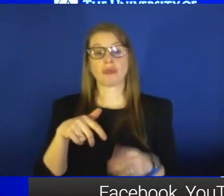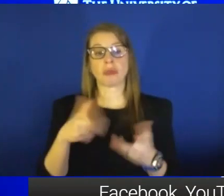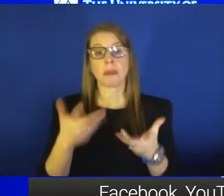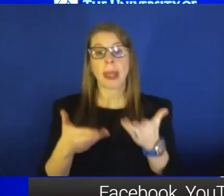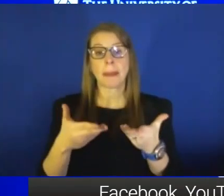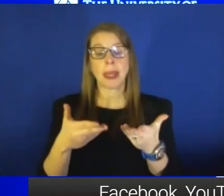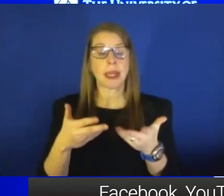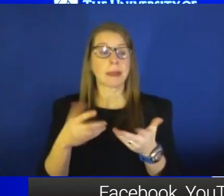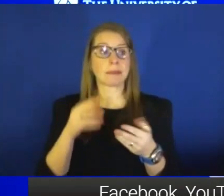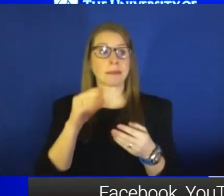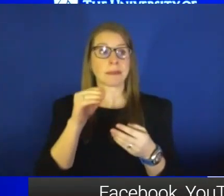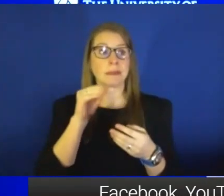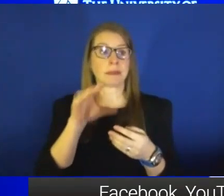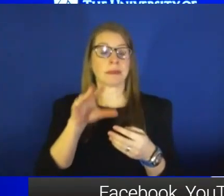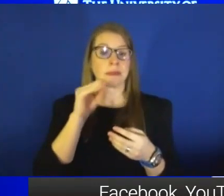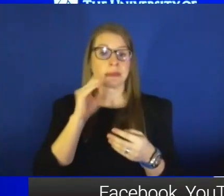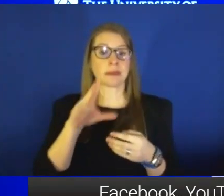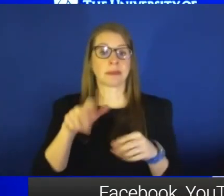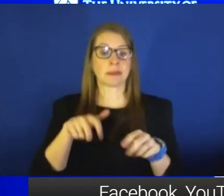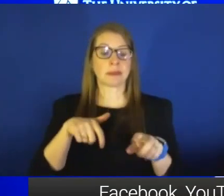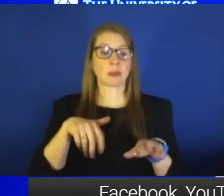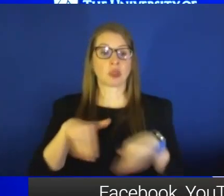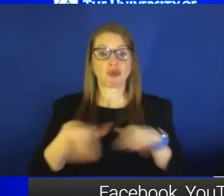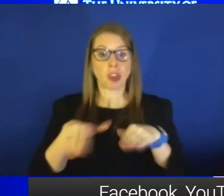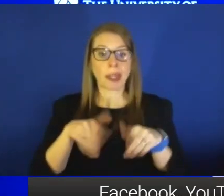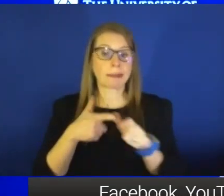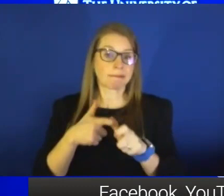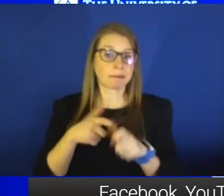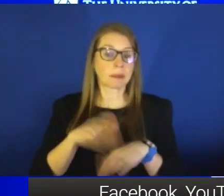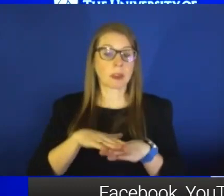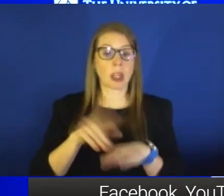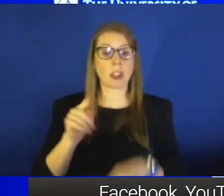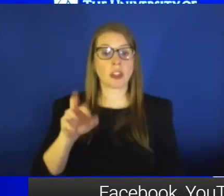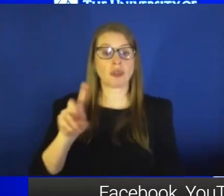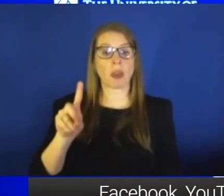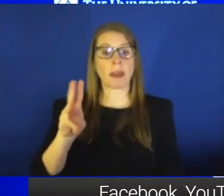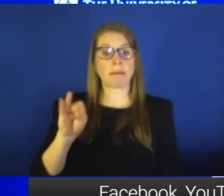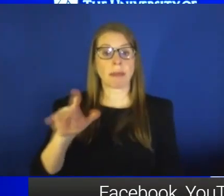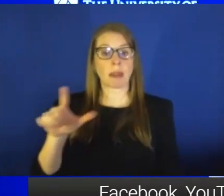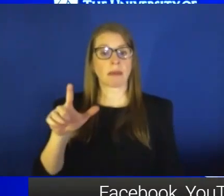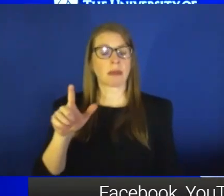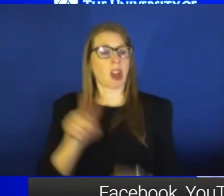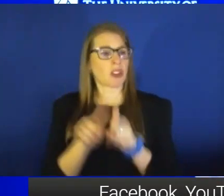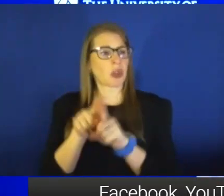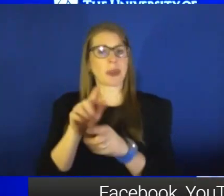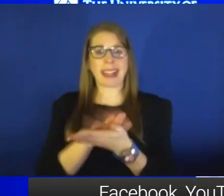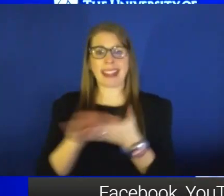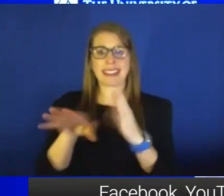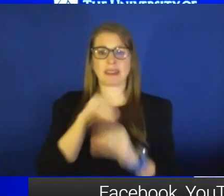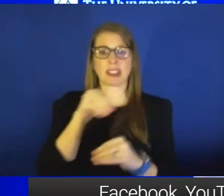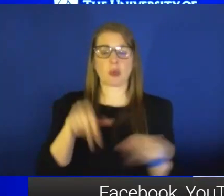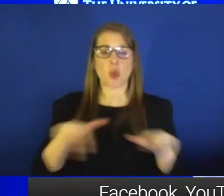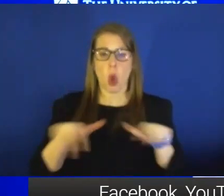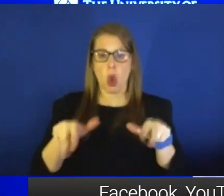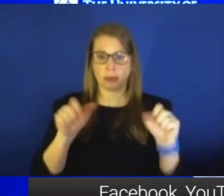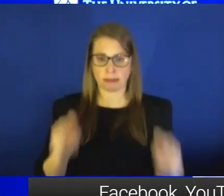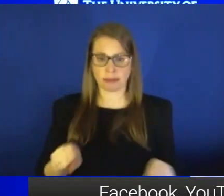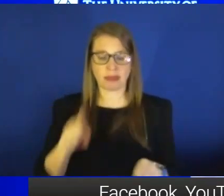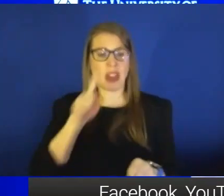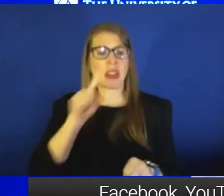I think you should be able to go ahead and do that. And, of course, now it should be fairly nice where you can also walk outside. But I think going to gym,